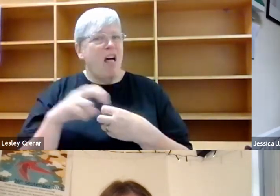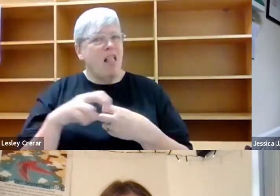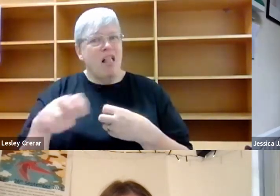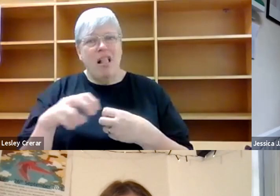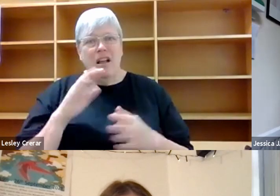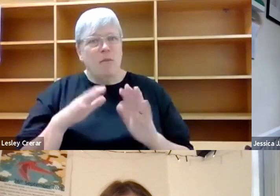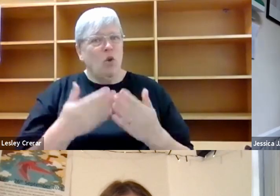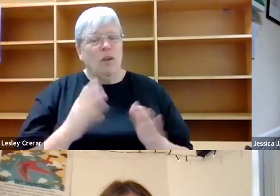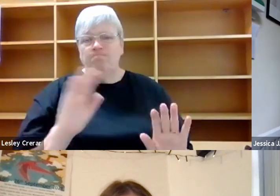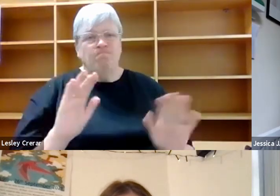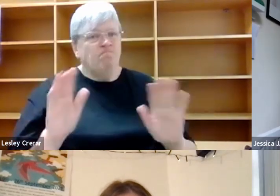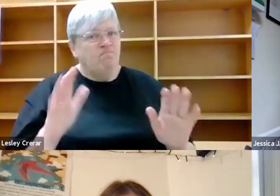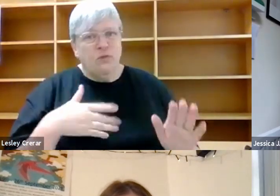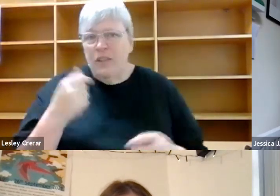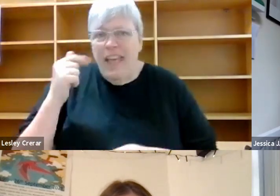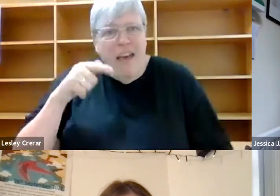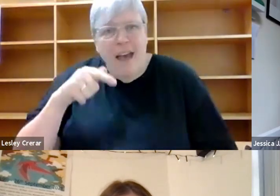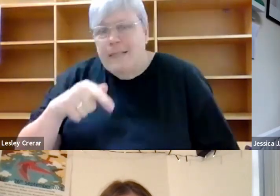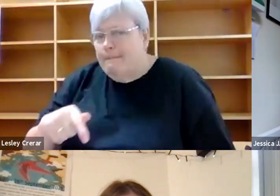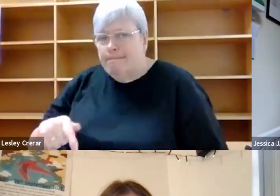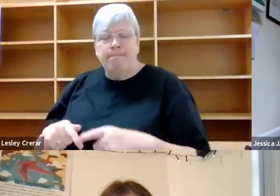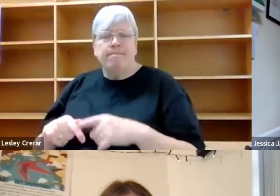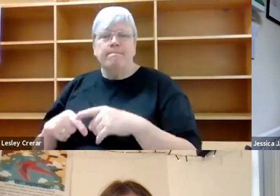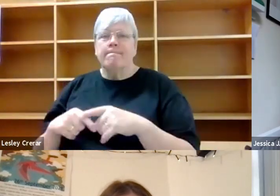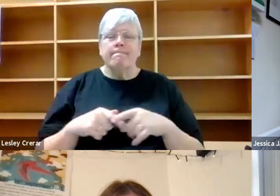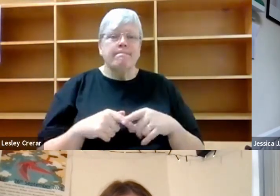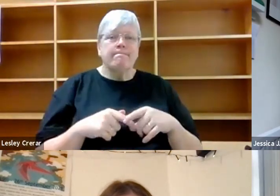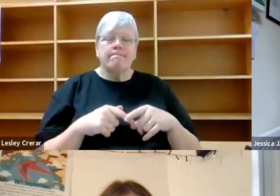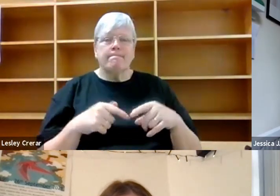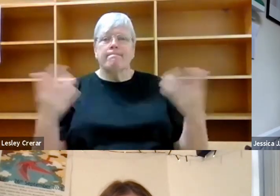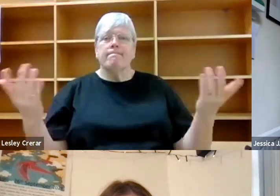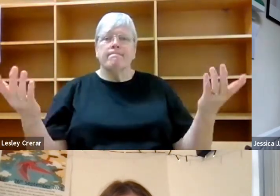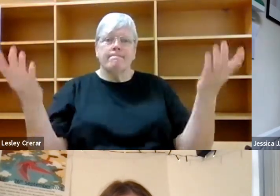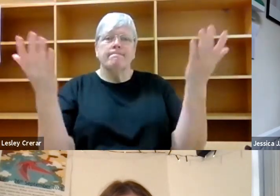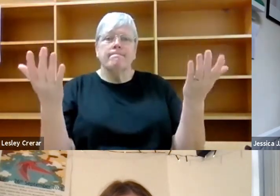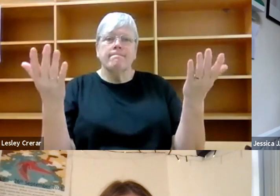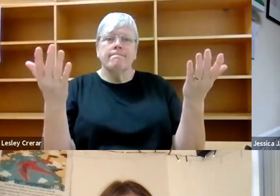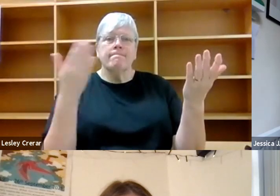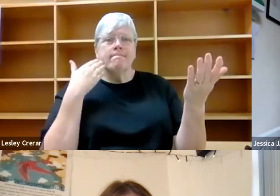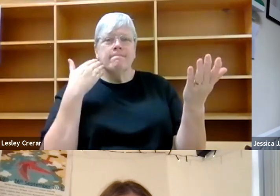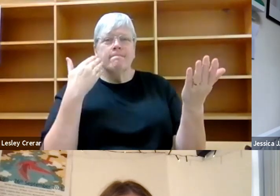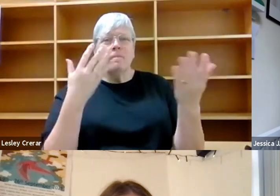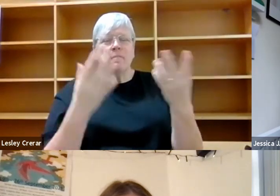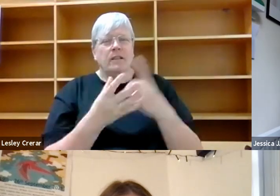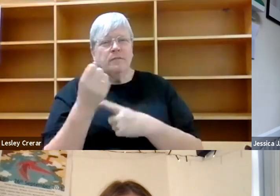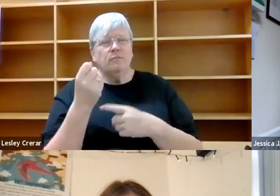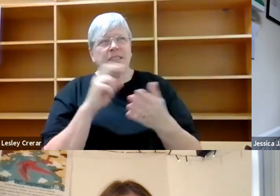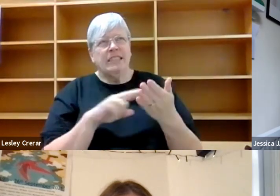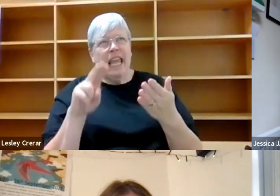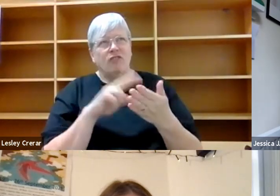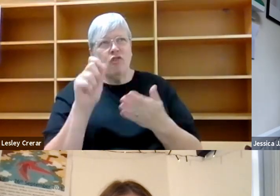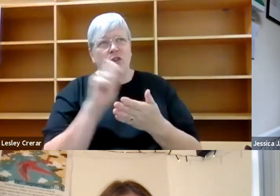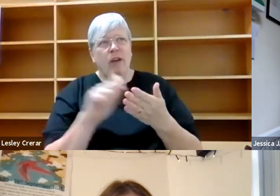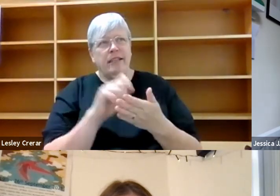me because I don't like that gaze. Um, there is like, it, I, I almost find nature writing helpful for me as a label in order